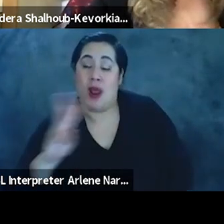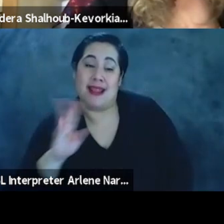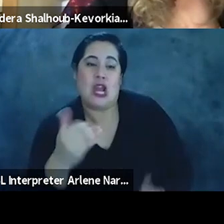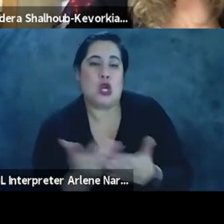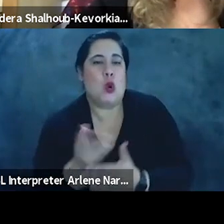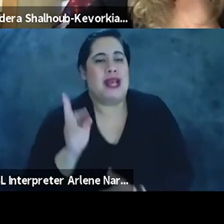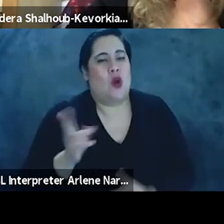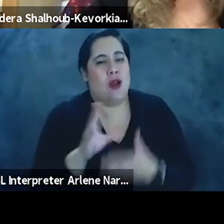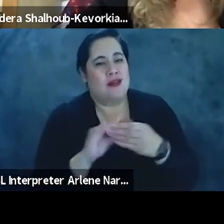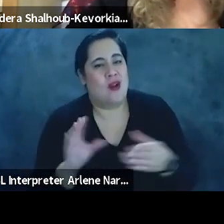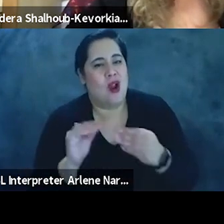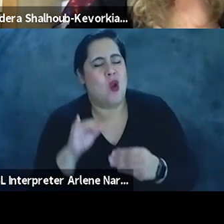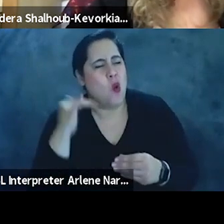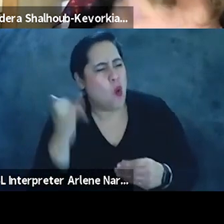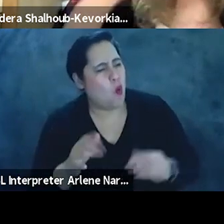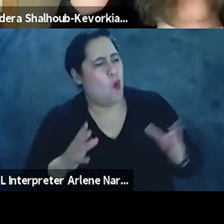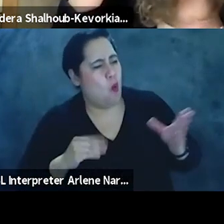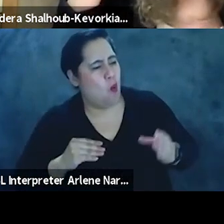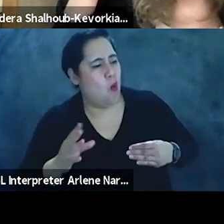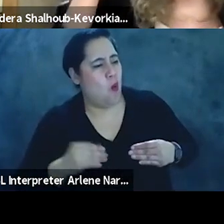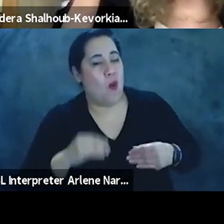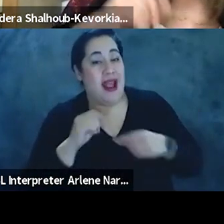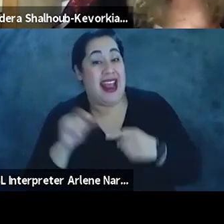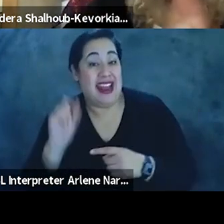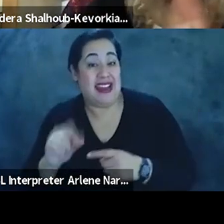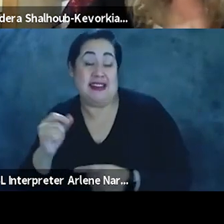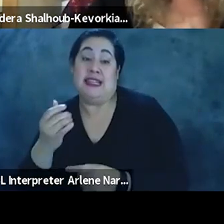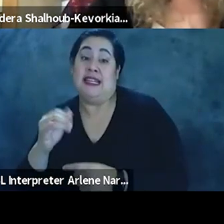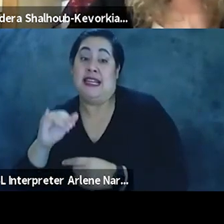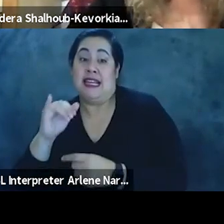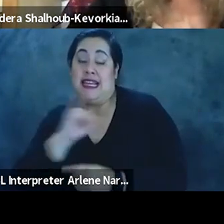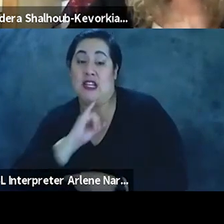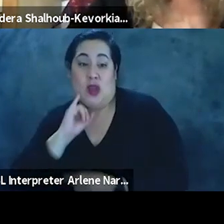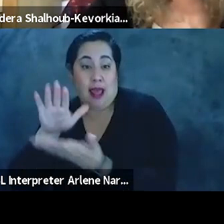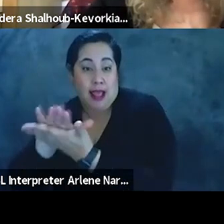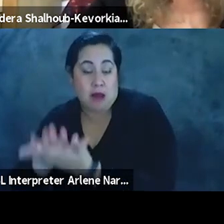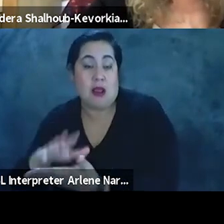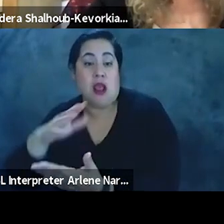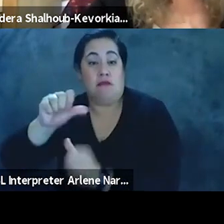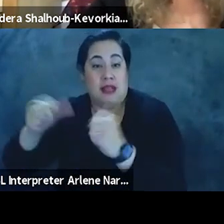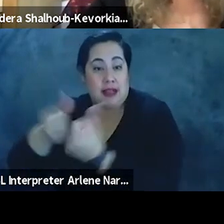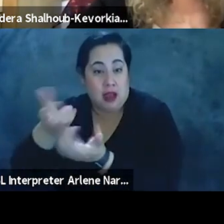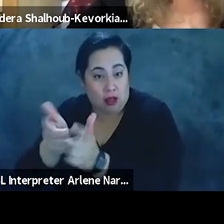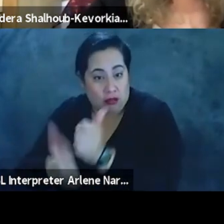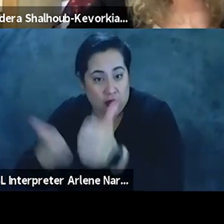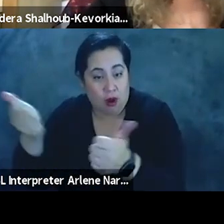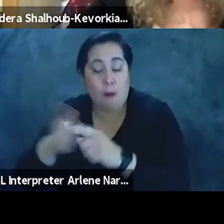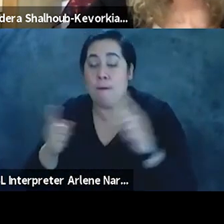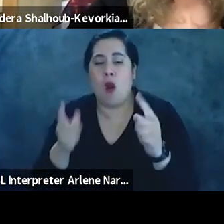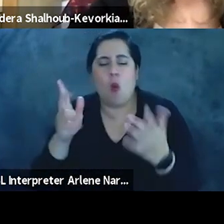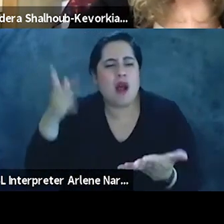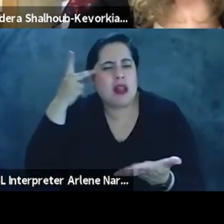historical narrative were pretty widely accepted in the Israeli academy and in Israeli society writ large. But with what political